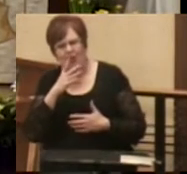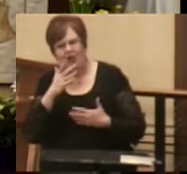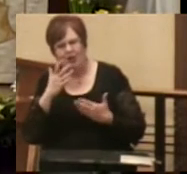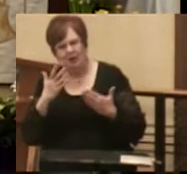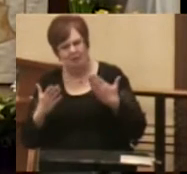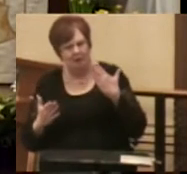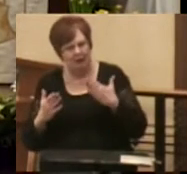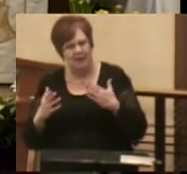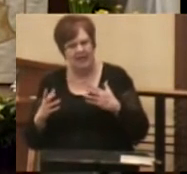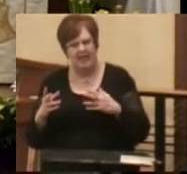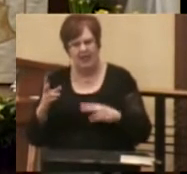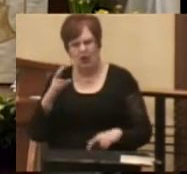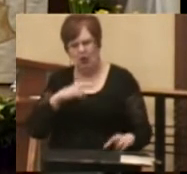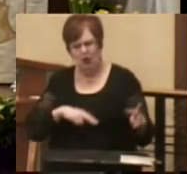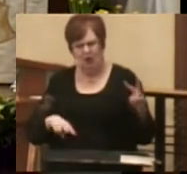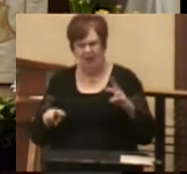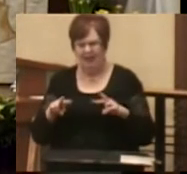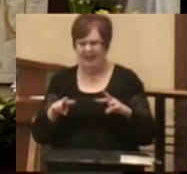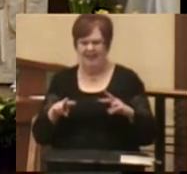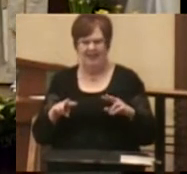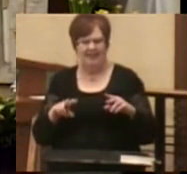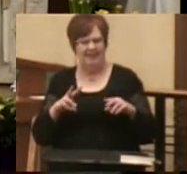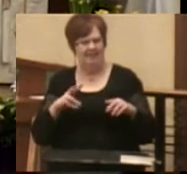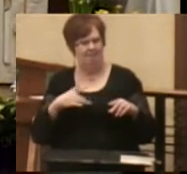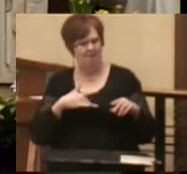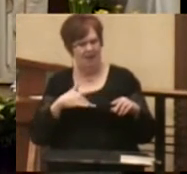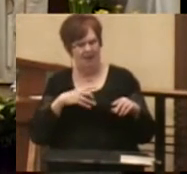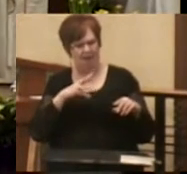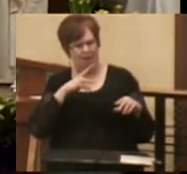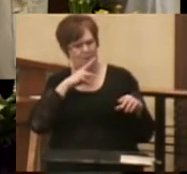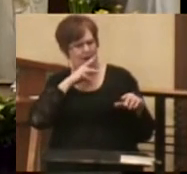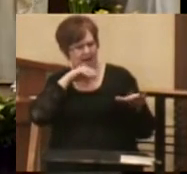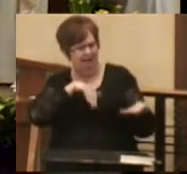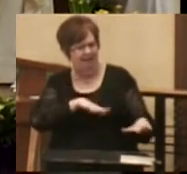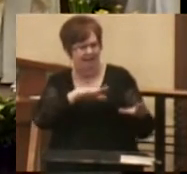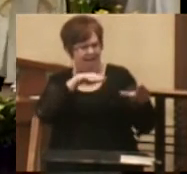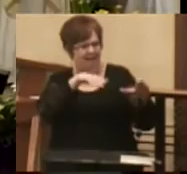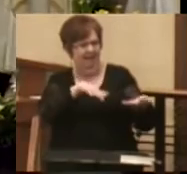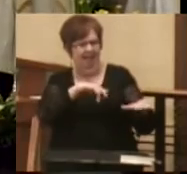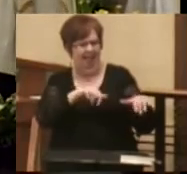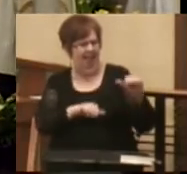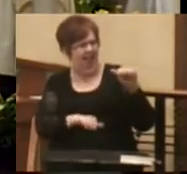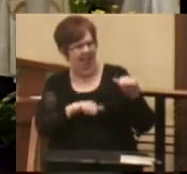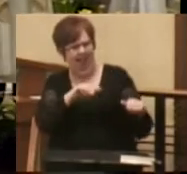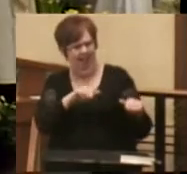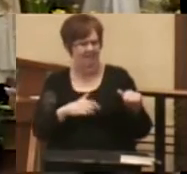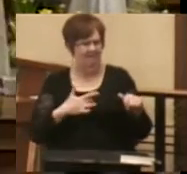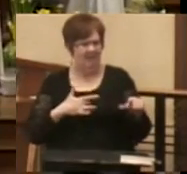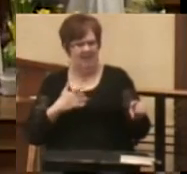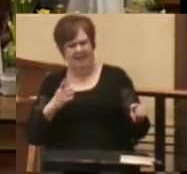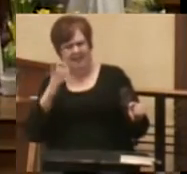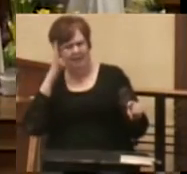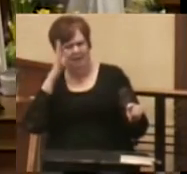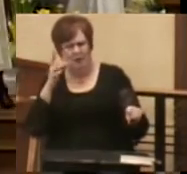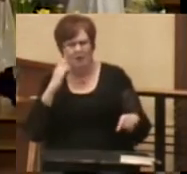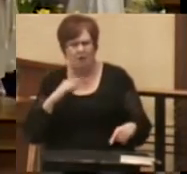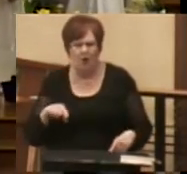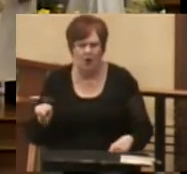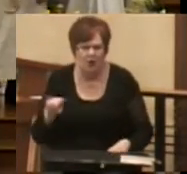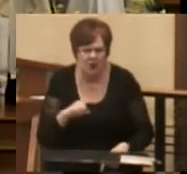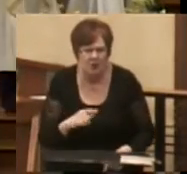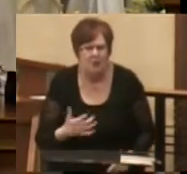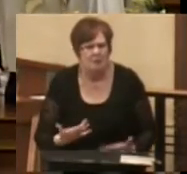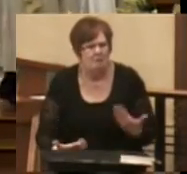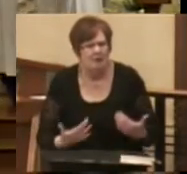looking into waters of raging uncertainty, not sure of what the future might hold for you. You